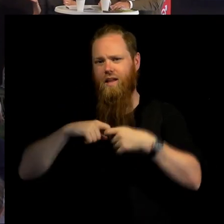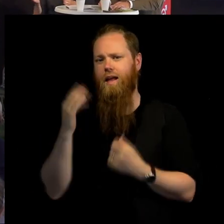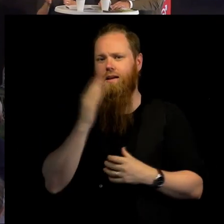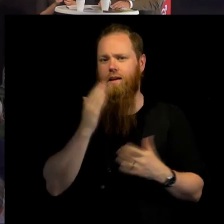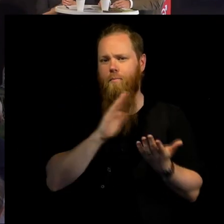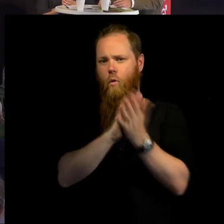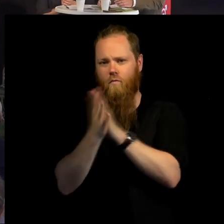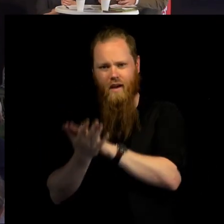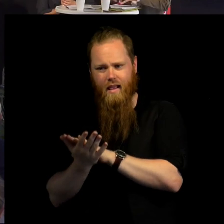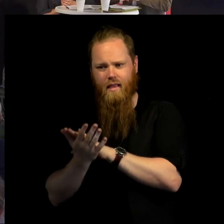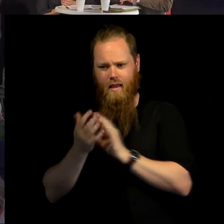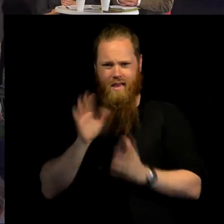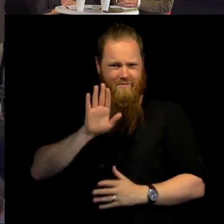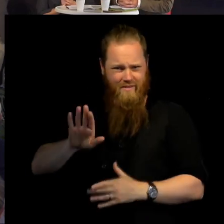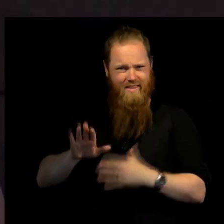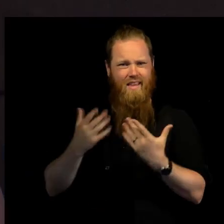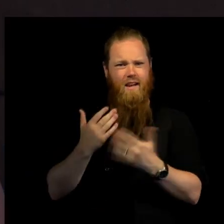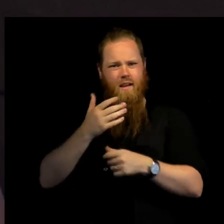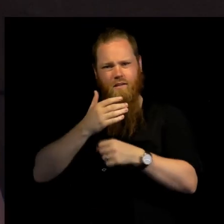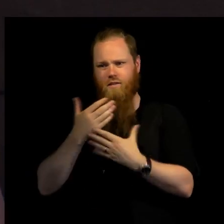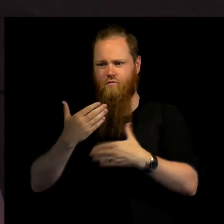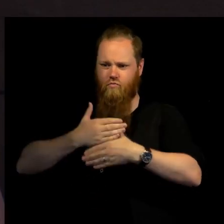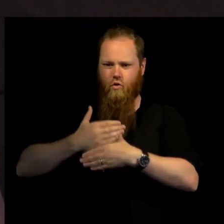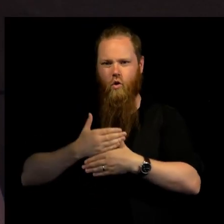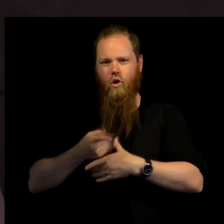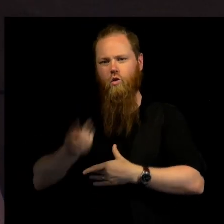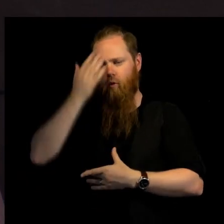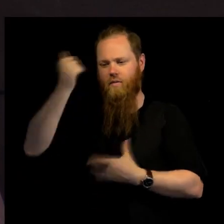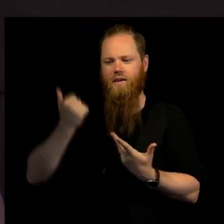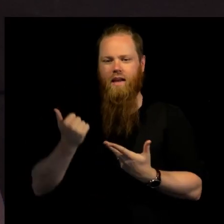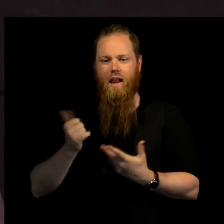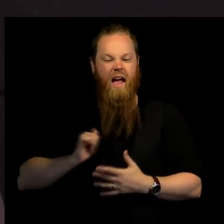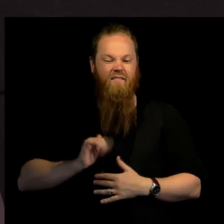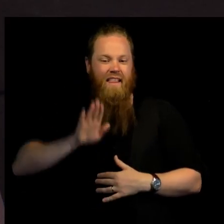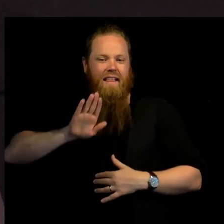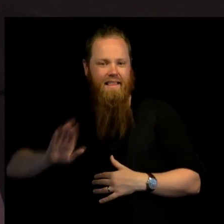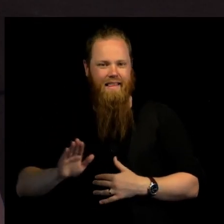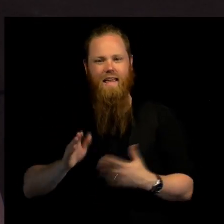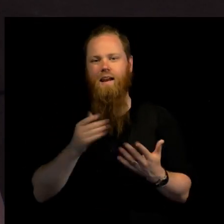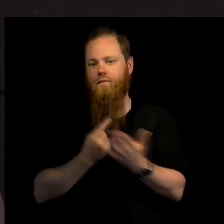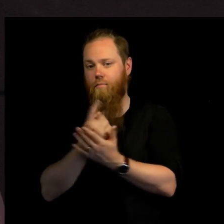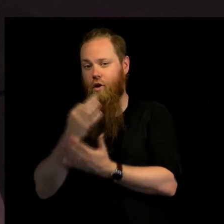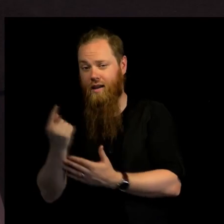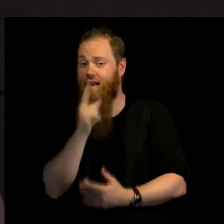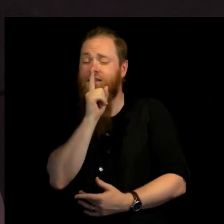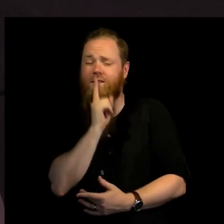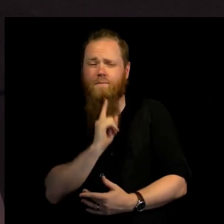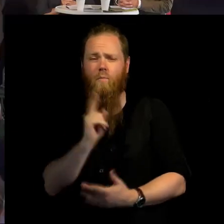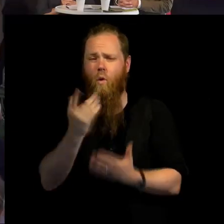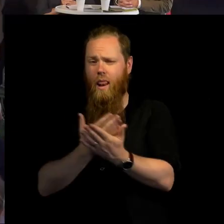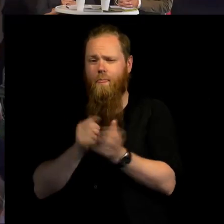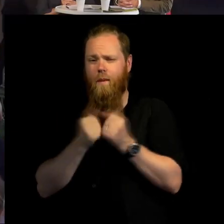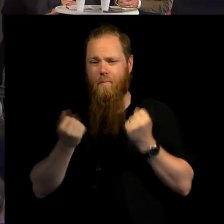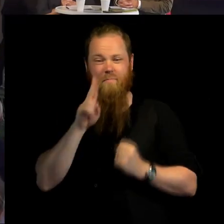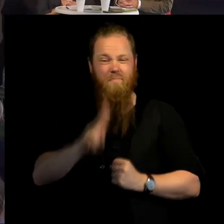how they can also play with their cards in this being very small countries, but still very affected by the